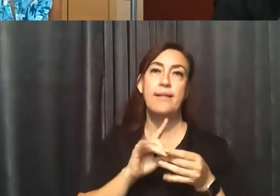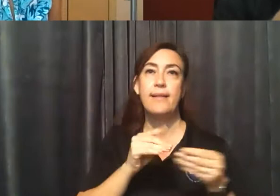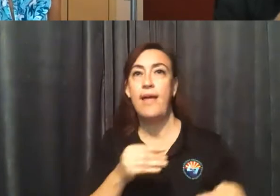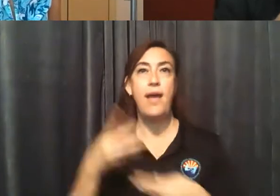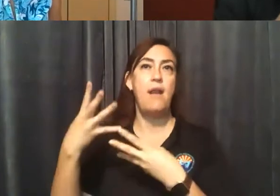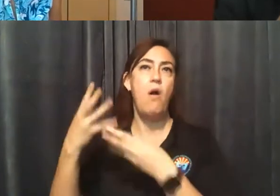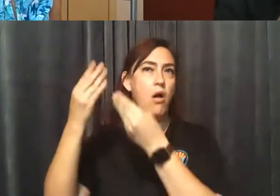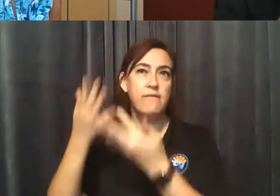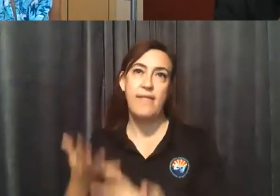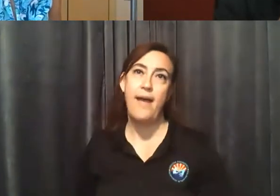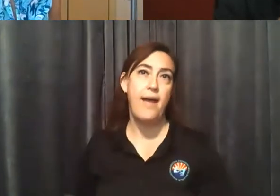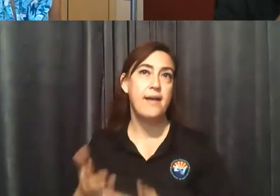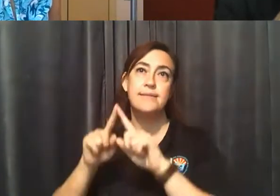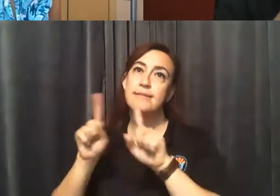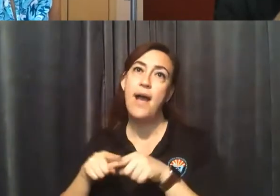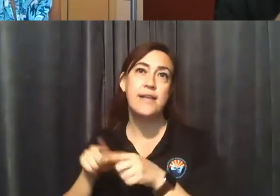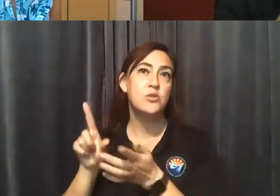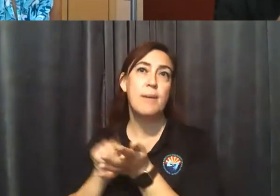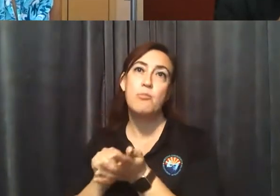information as well as those signs.